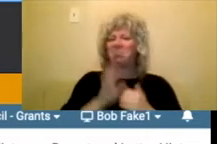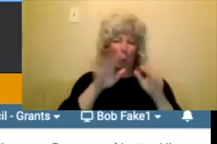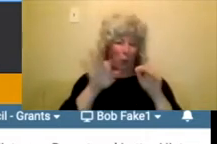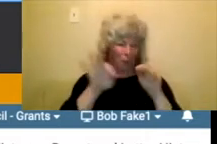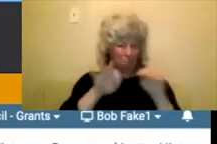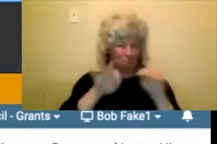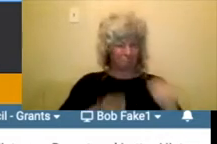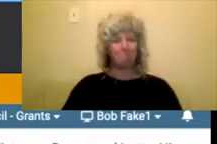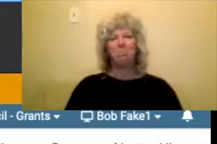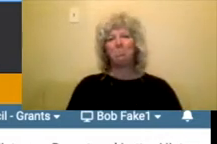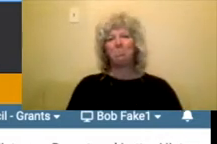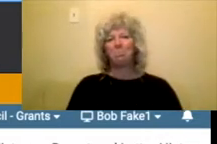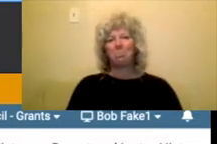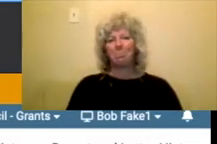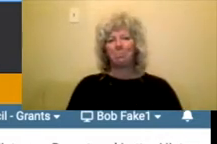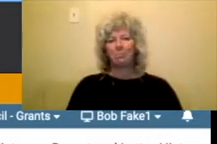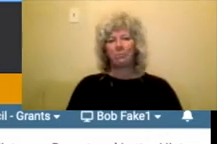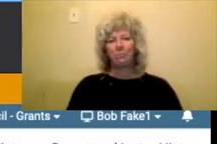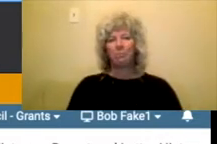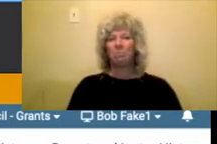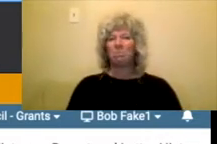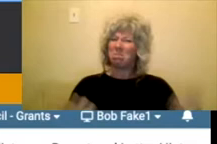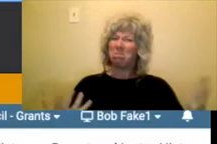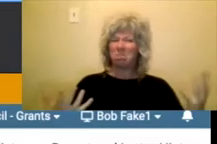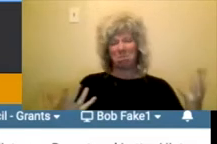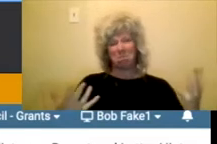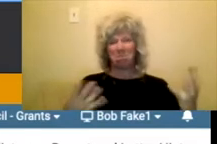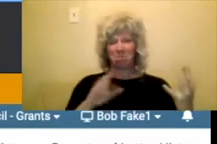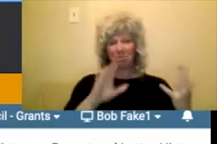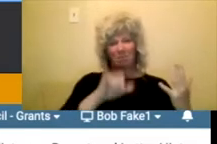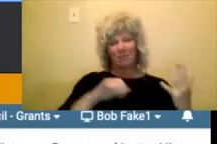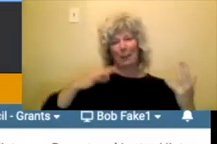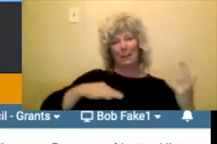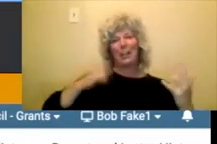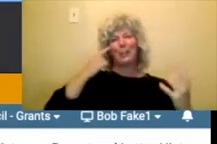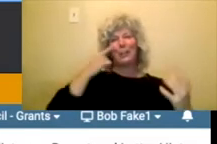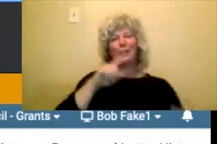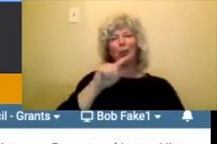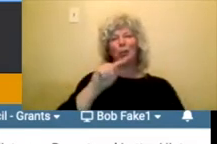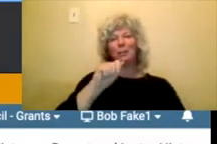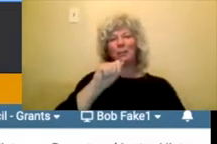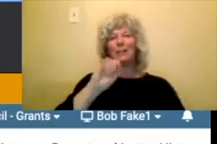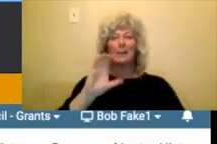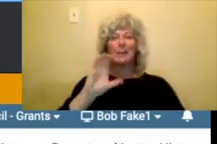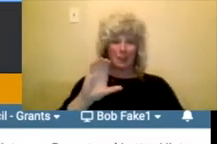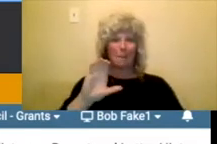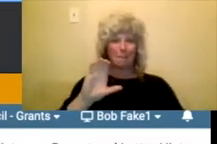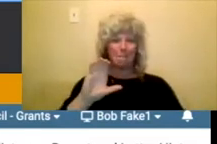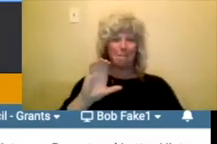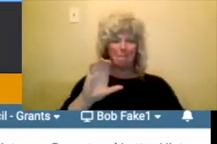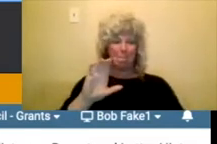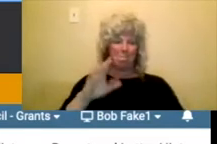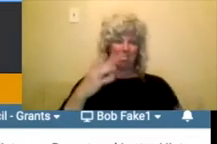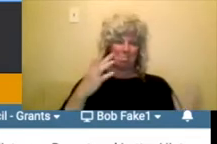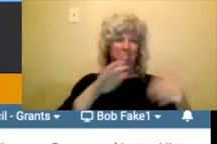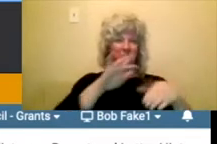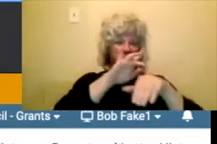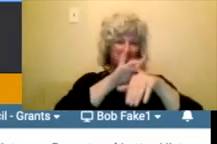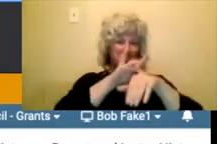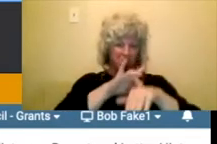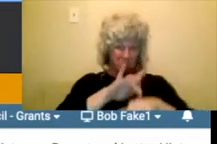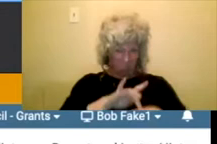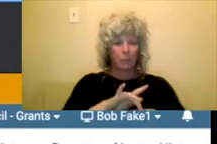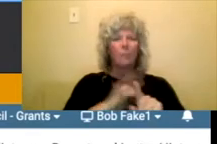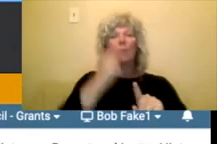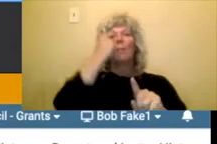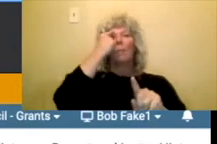that. And so that's the bulk of the application. Those are the main tabs. Um, and yo,